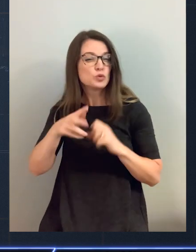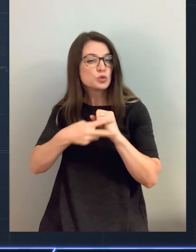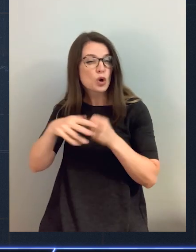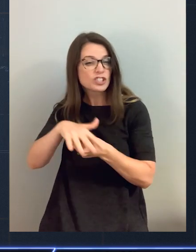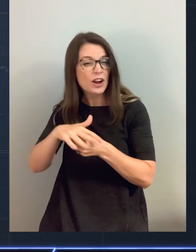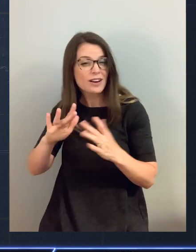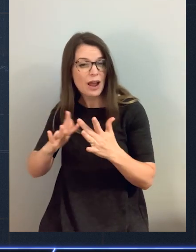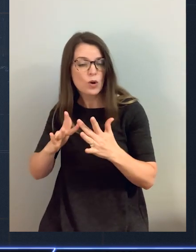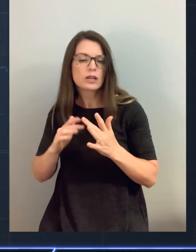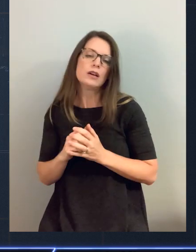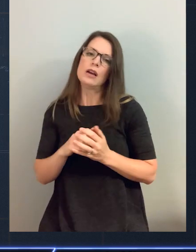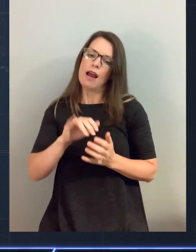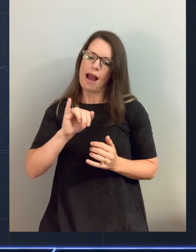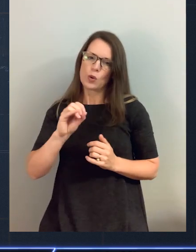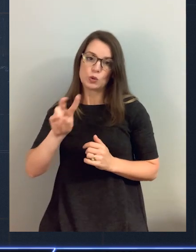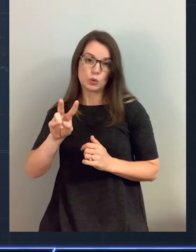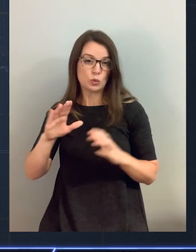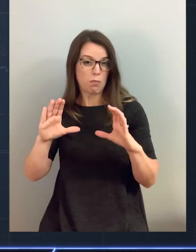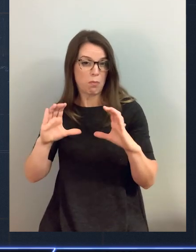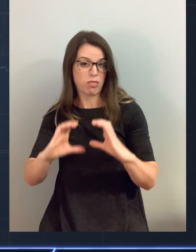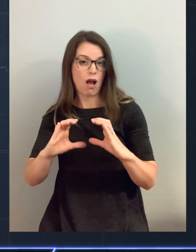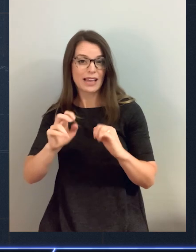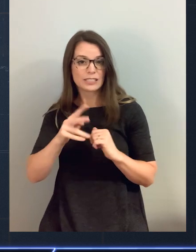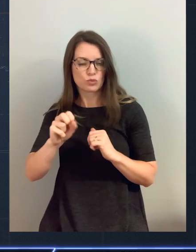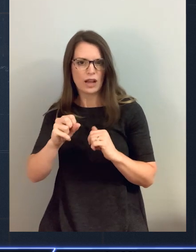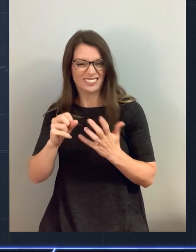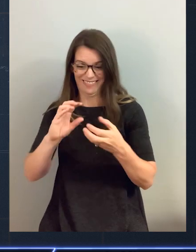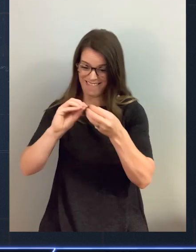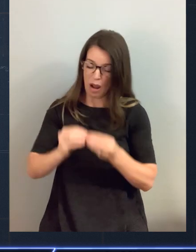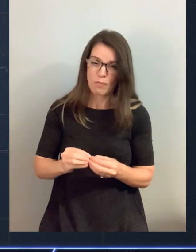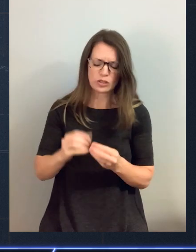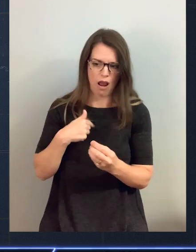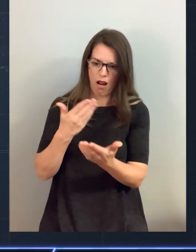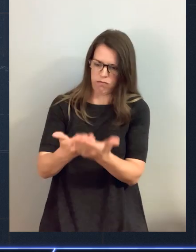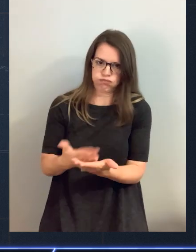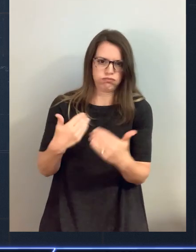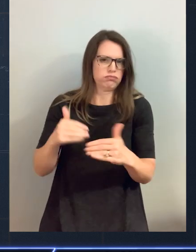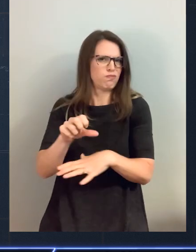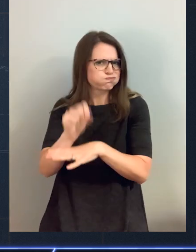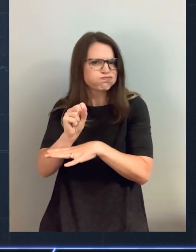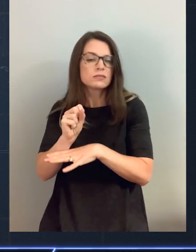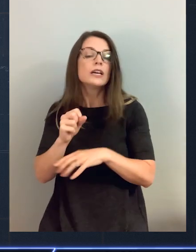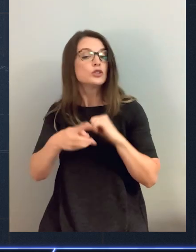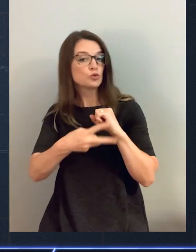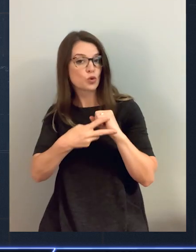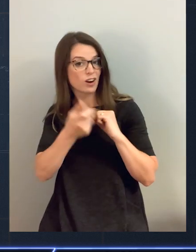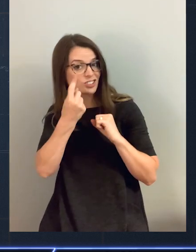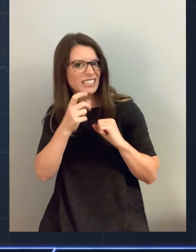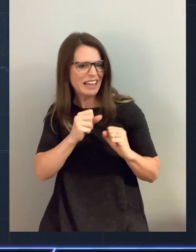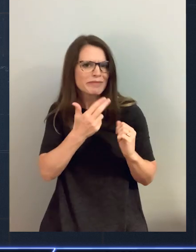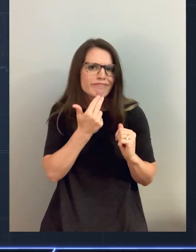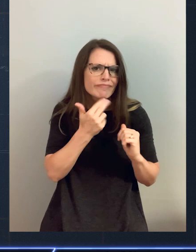-era network. The raw specs on the IO2 Block Express are, me, absolutely mind-blowing. On the storage side, you can